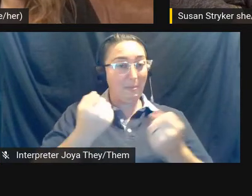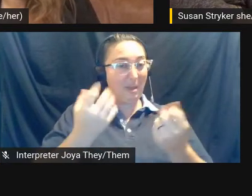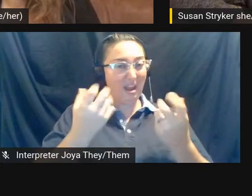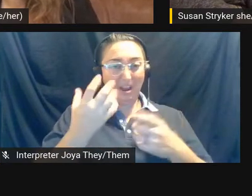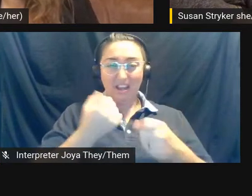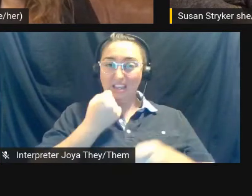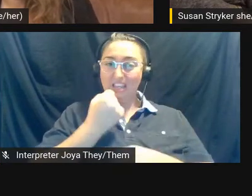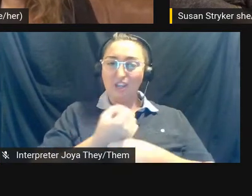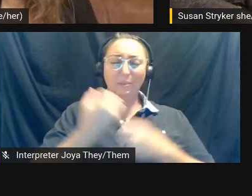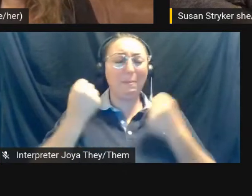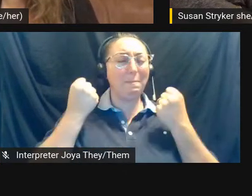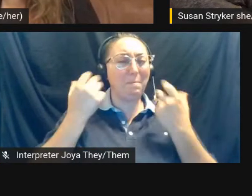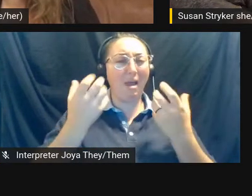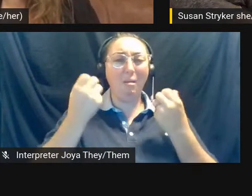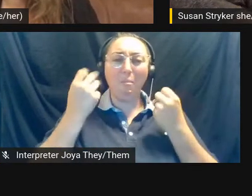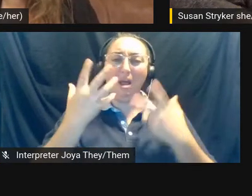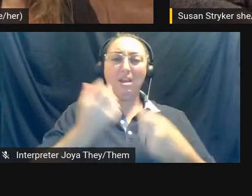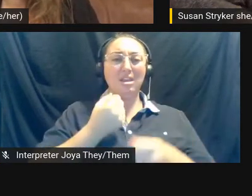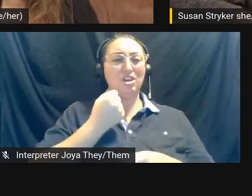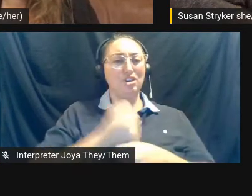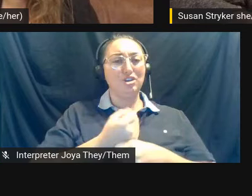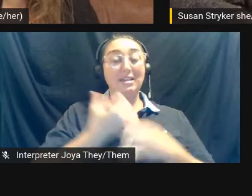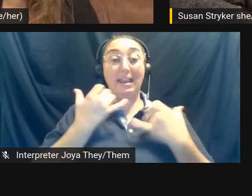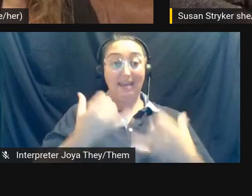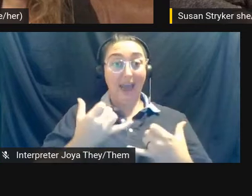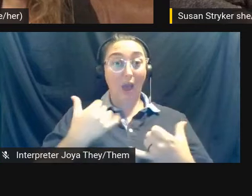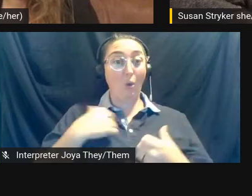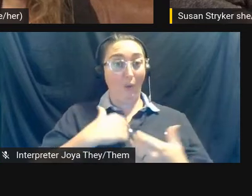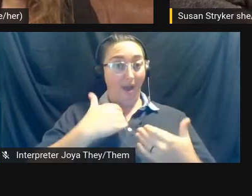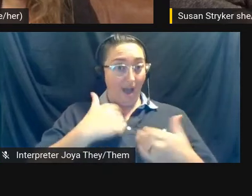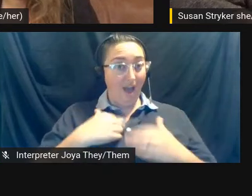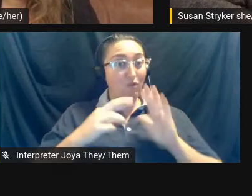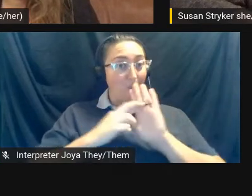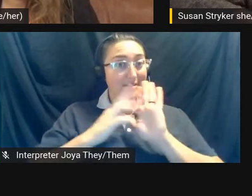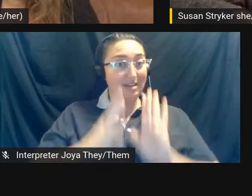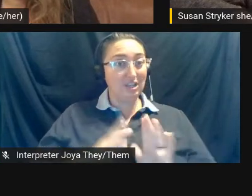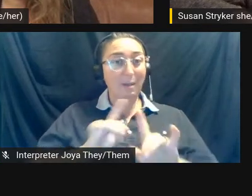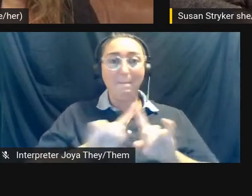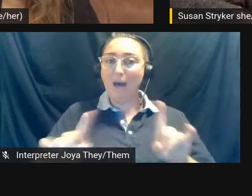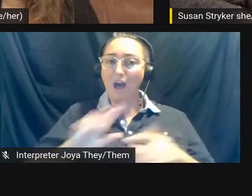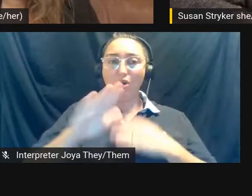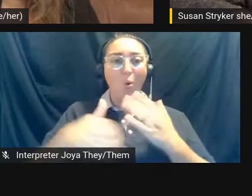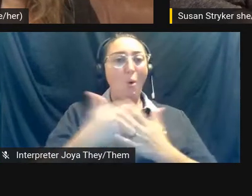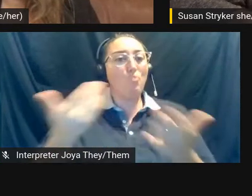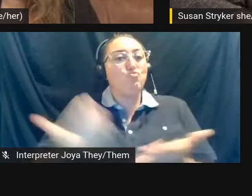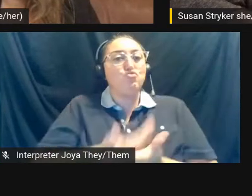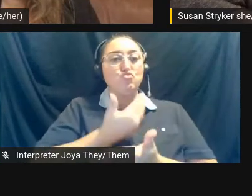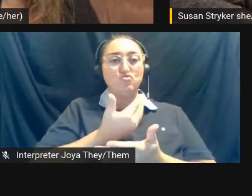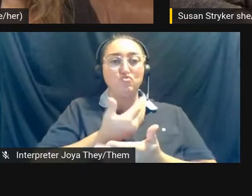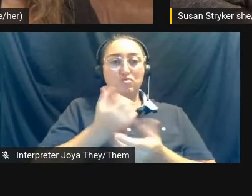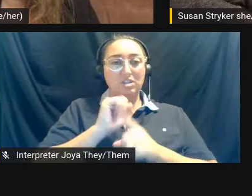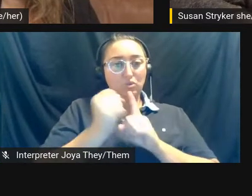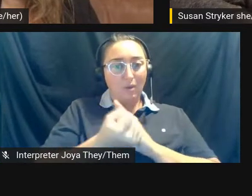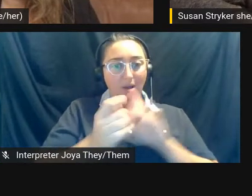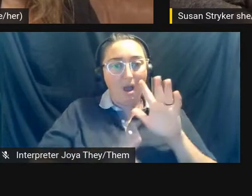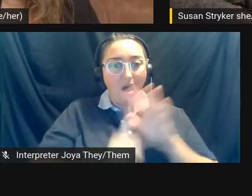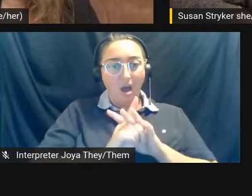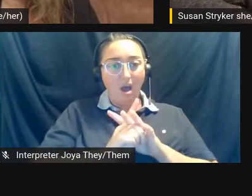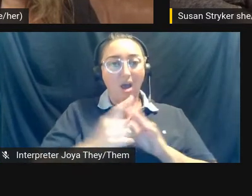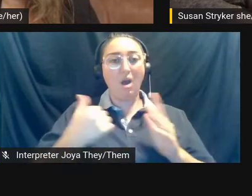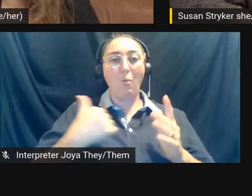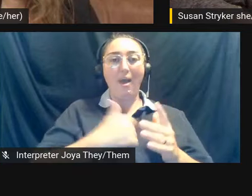years, for decades, um, and now that we are, there's a whole new frontier of, um,